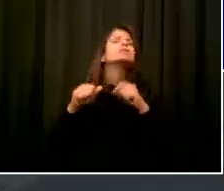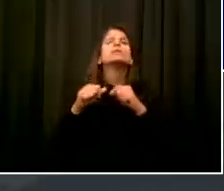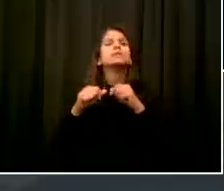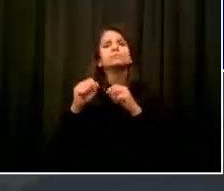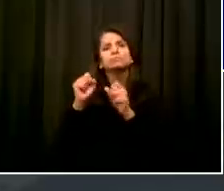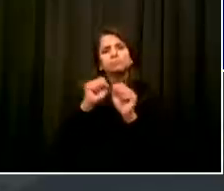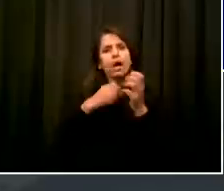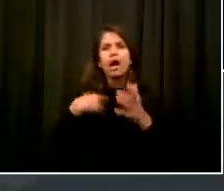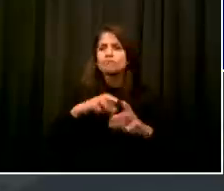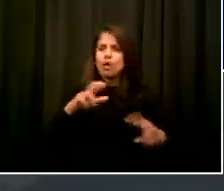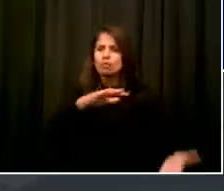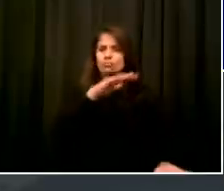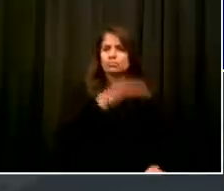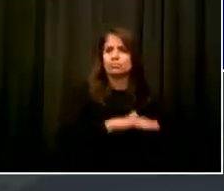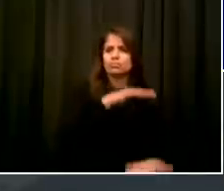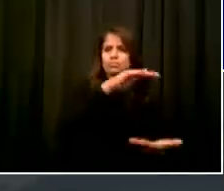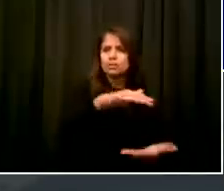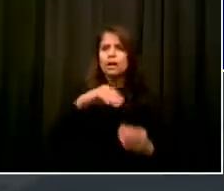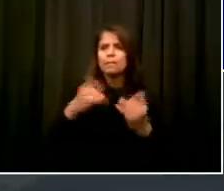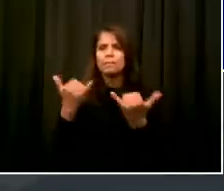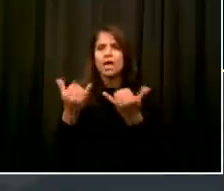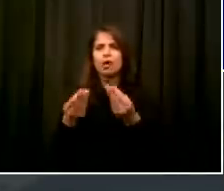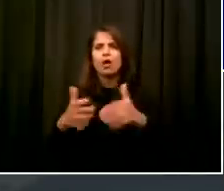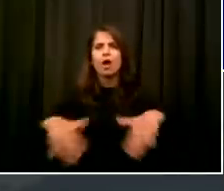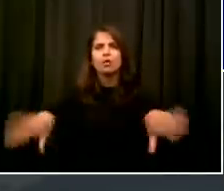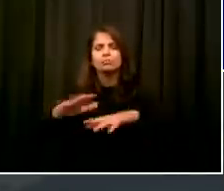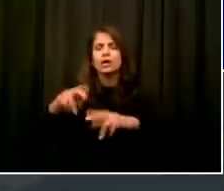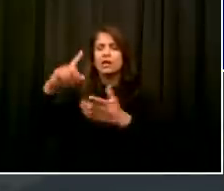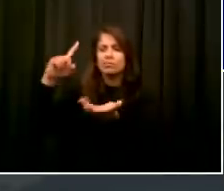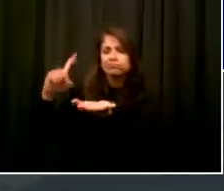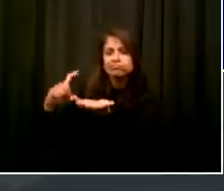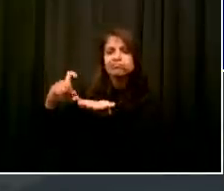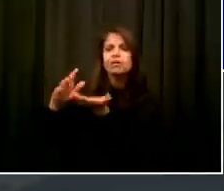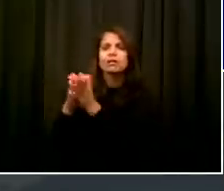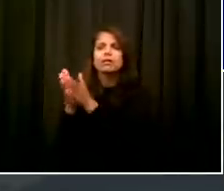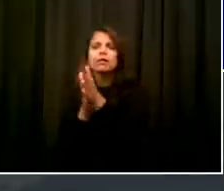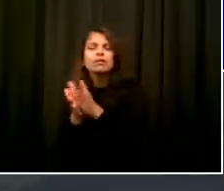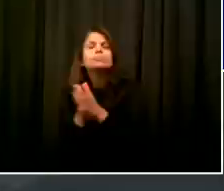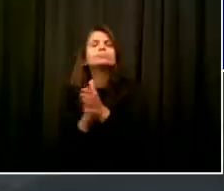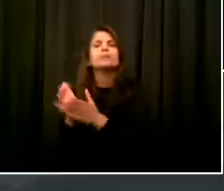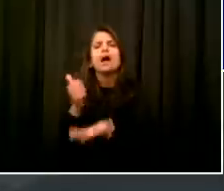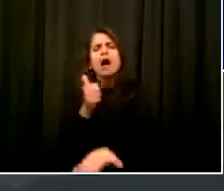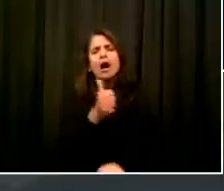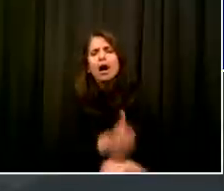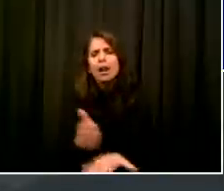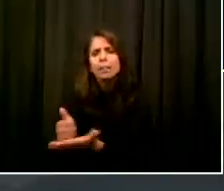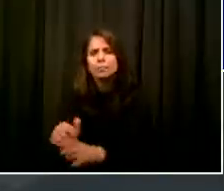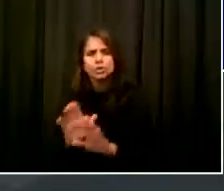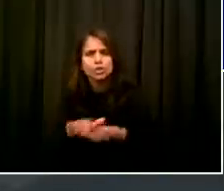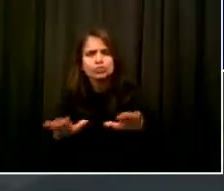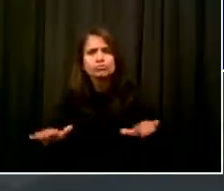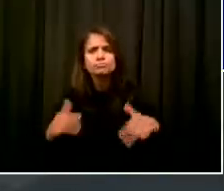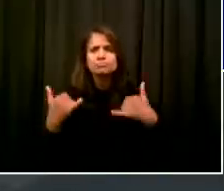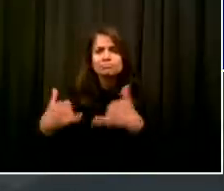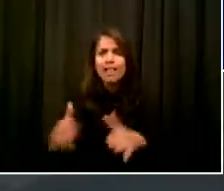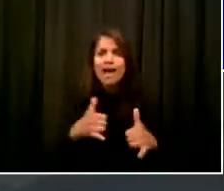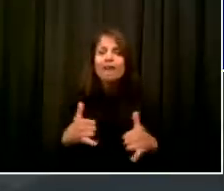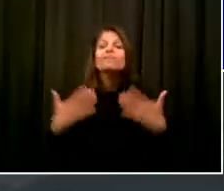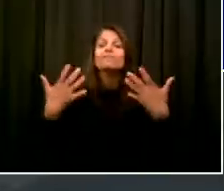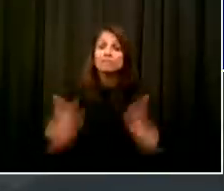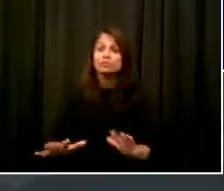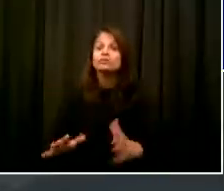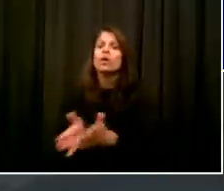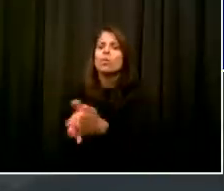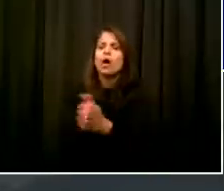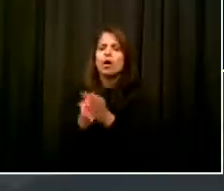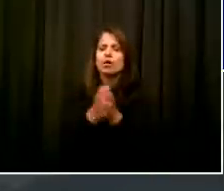But we believe we can make it work safely and it's another step in the right direction starting on Monday. And now to finish up our